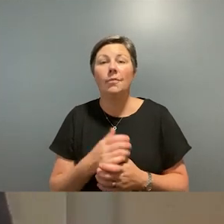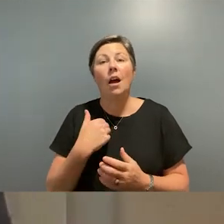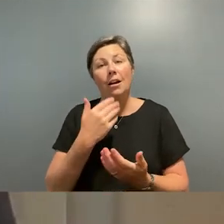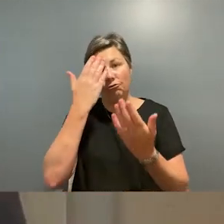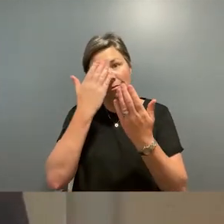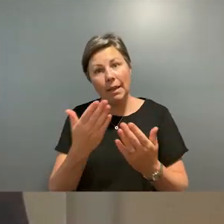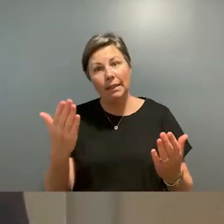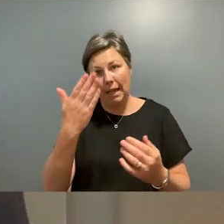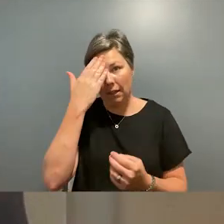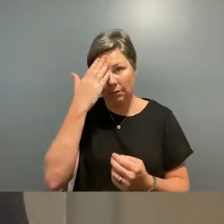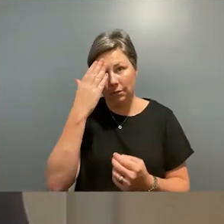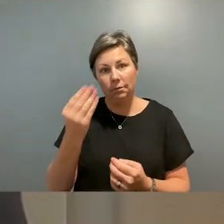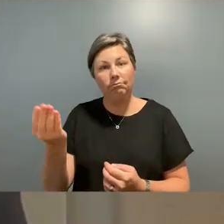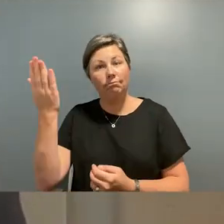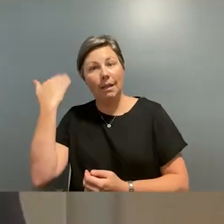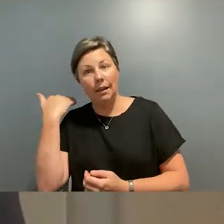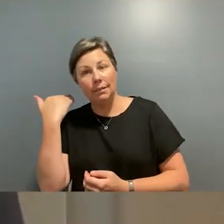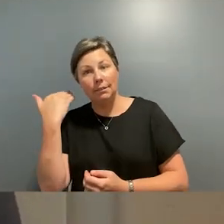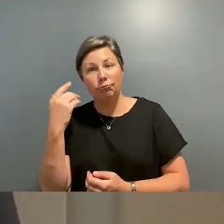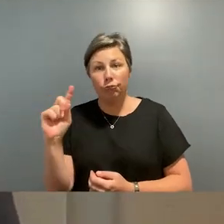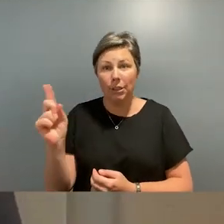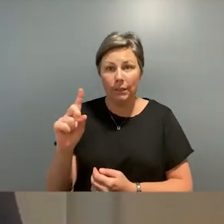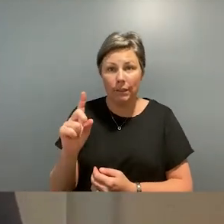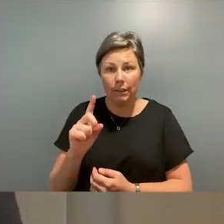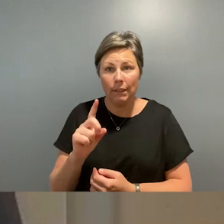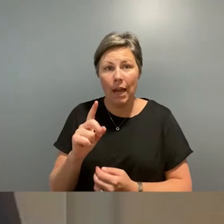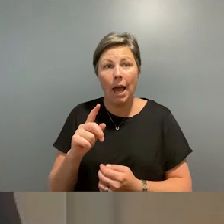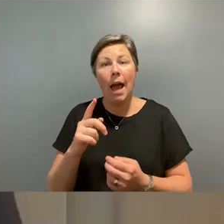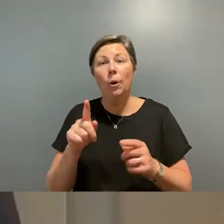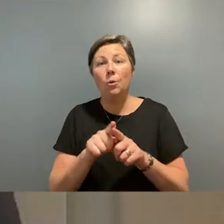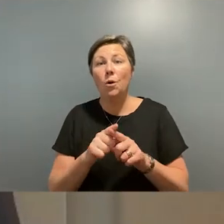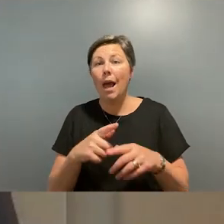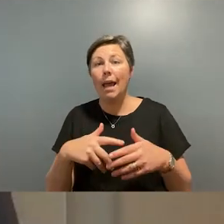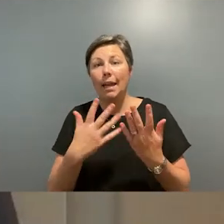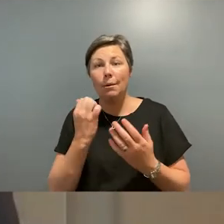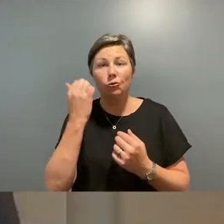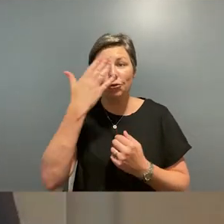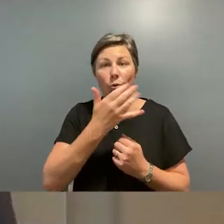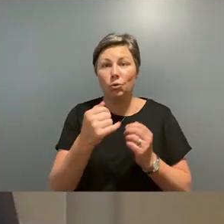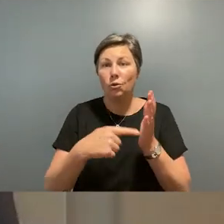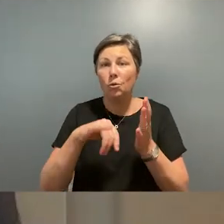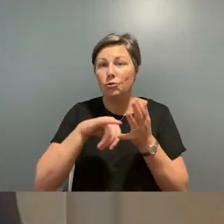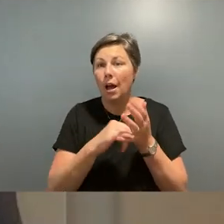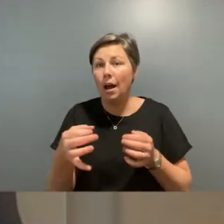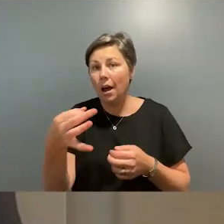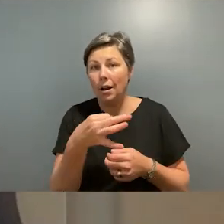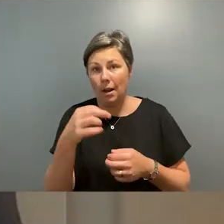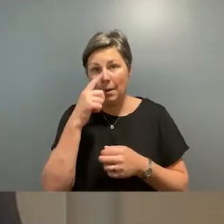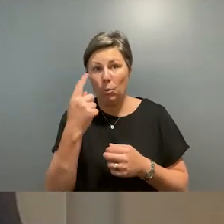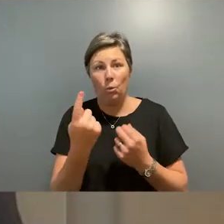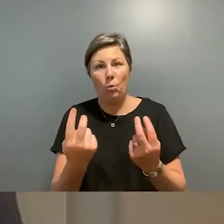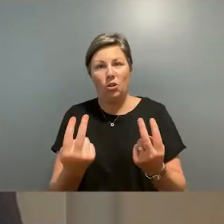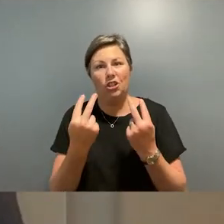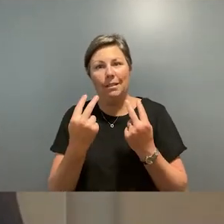pay my respect to Elders both past and present and to all Aboriginal and Torres Strait Islanders who are joining us this evening.